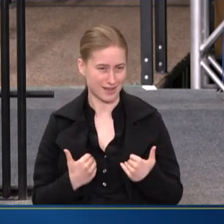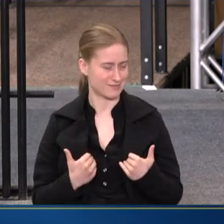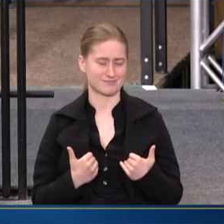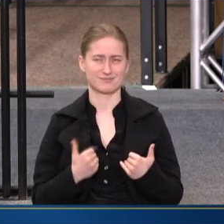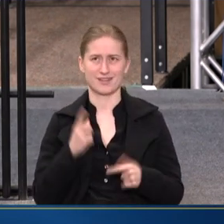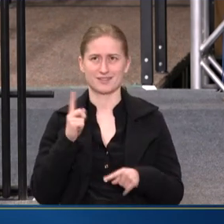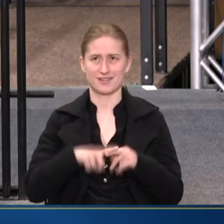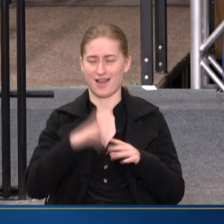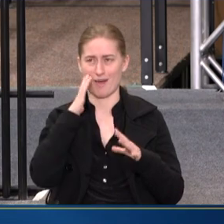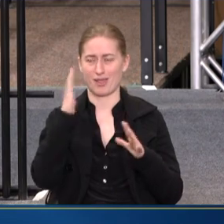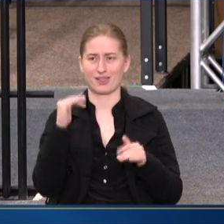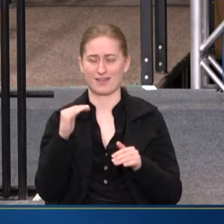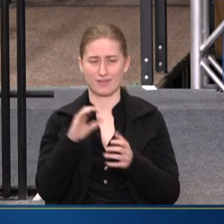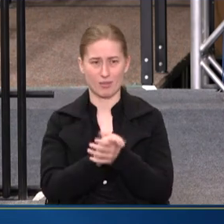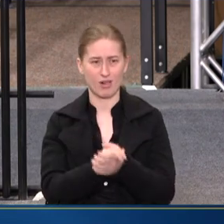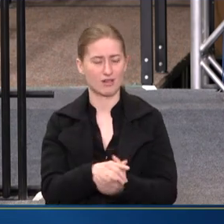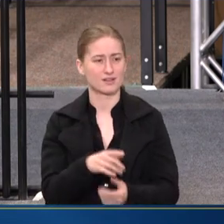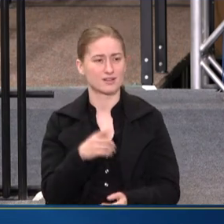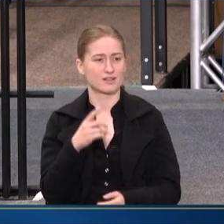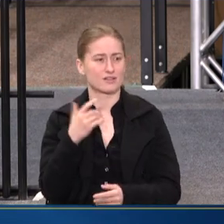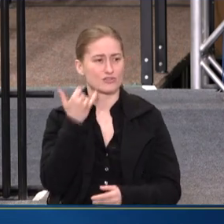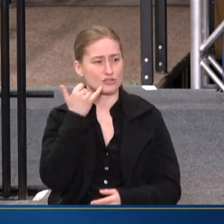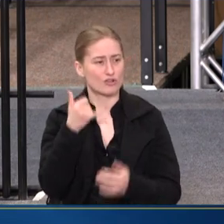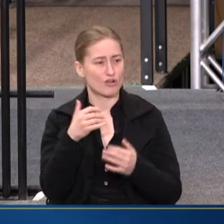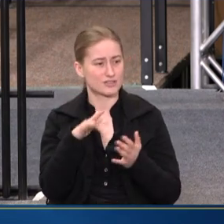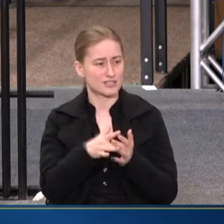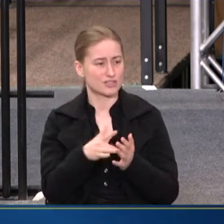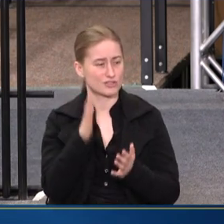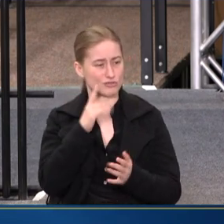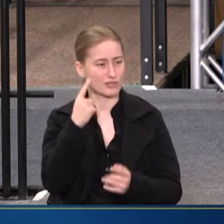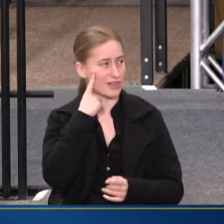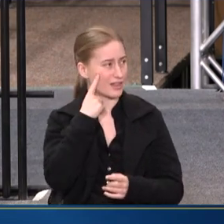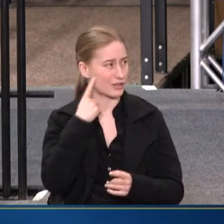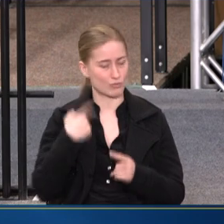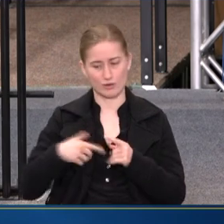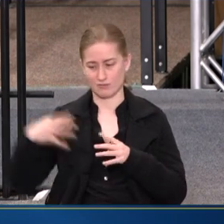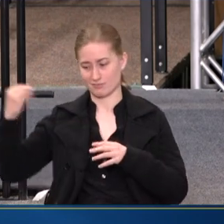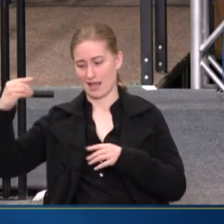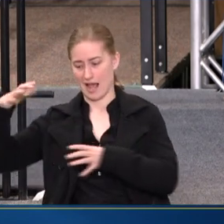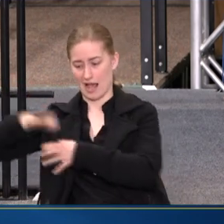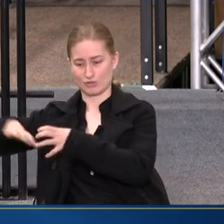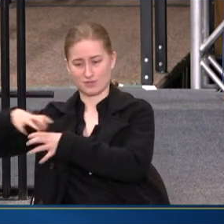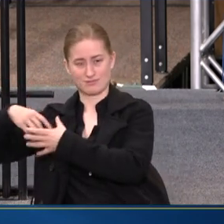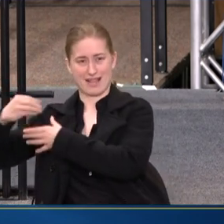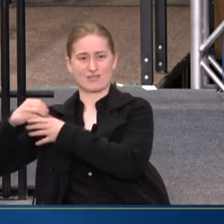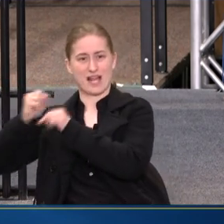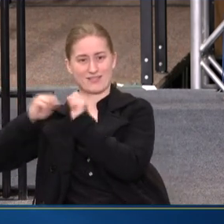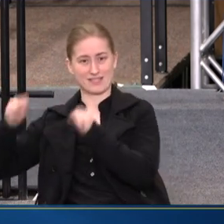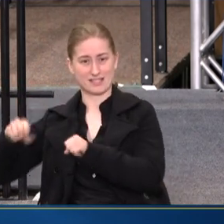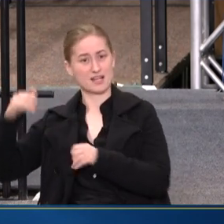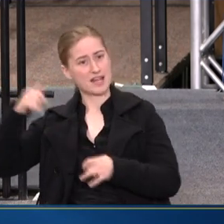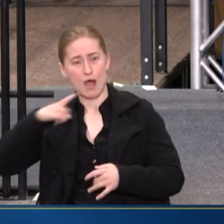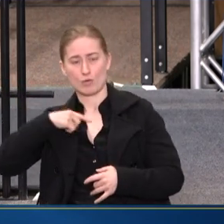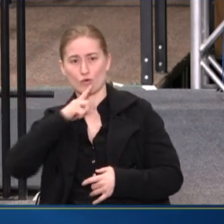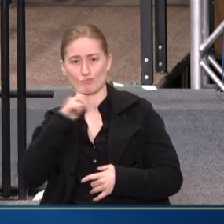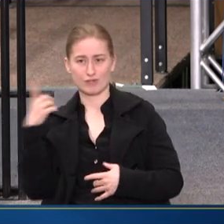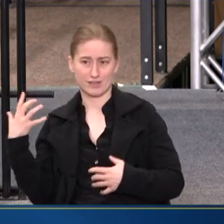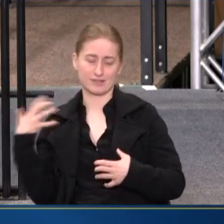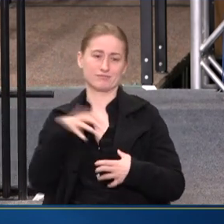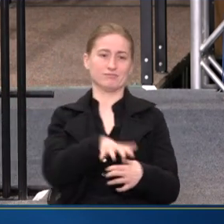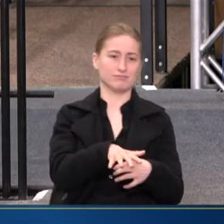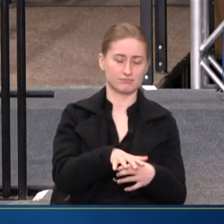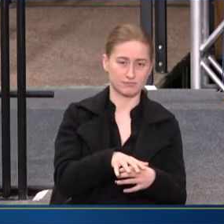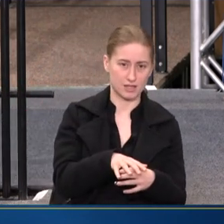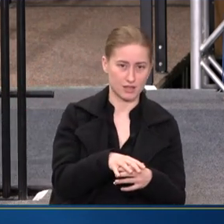UNBELIEVABLE. CALL CENTERS I USED TO THINK WERE SORT OF OUT HERE, OUTSIDE OF THE SYSTEM. AND NOW WE'RE REALLY THAT FRONT